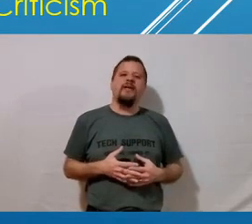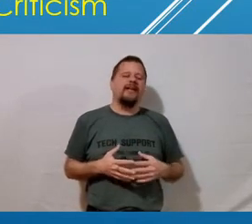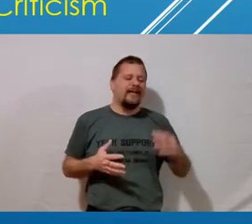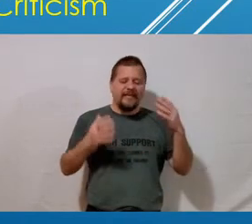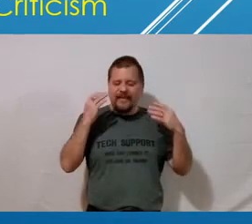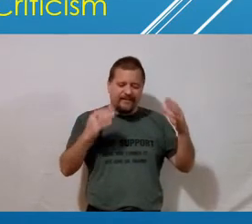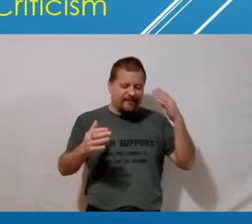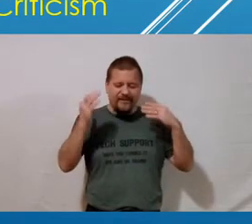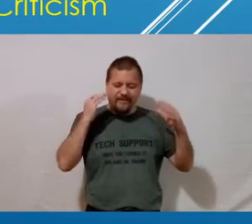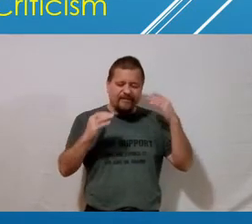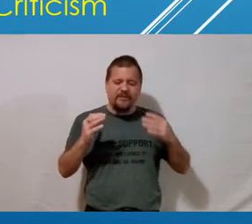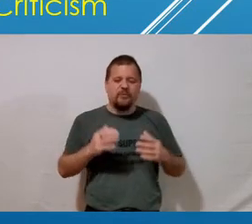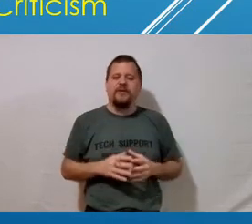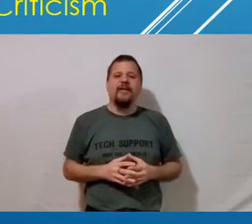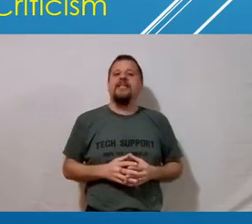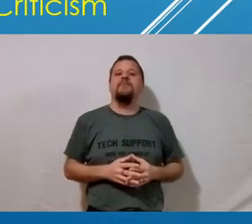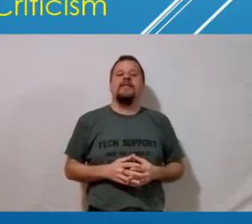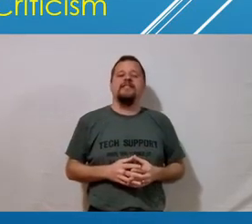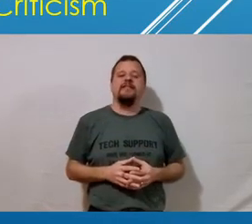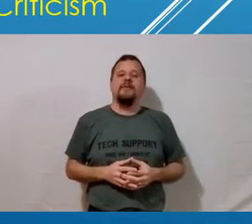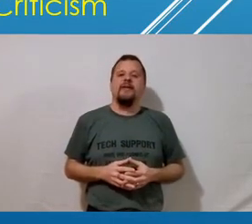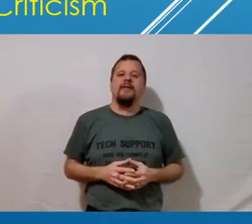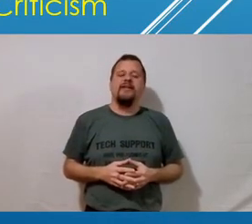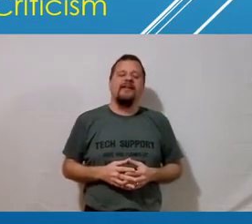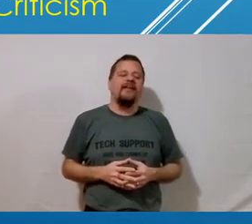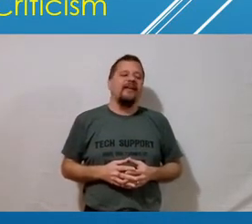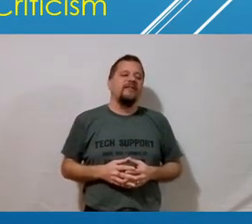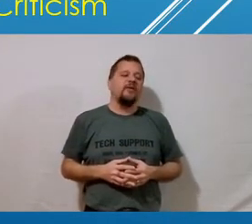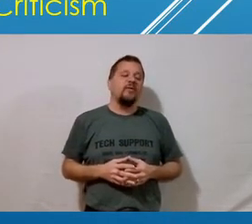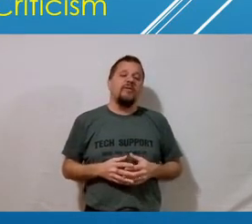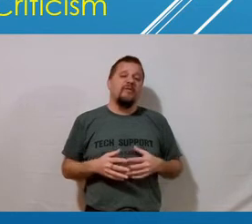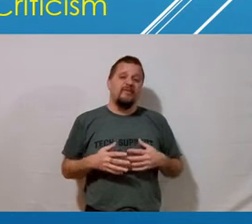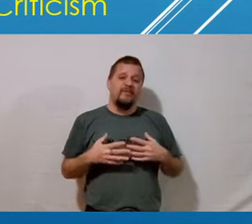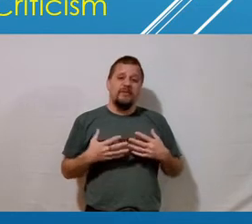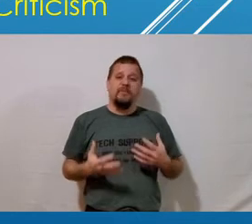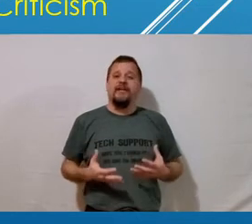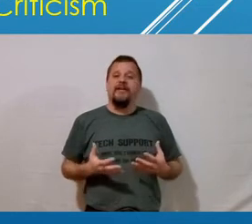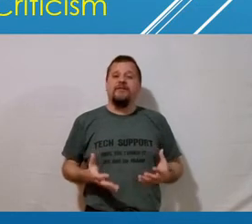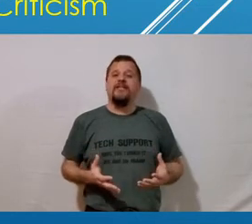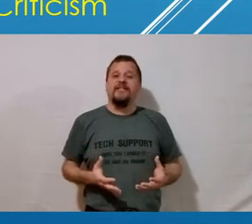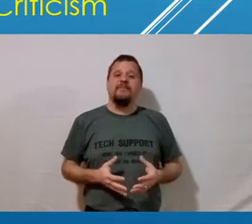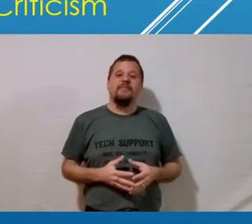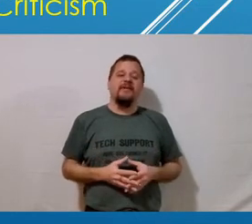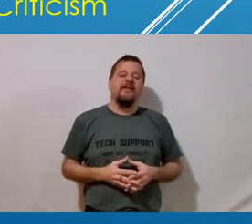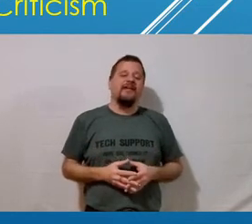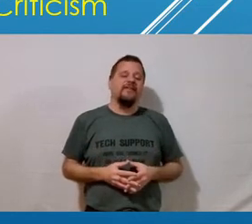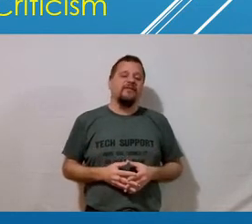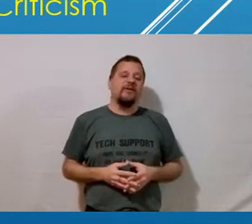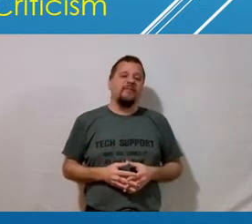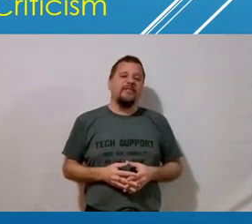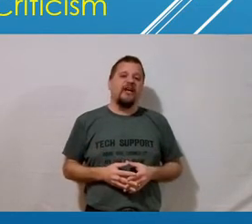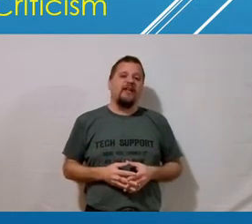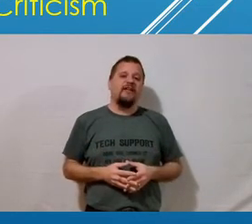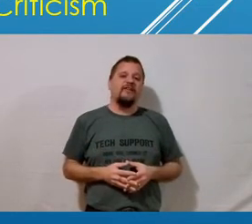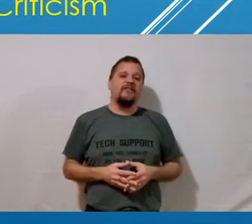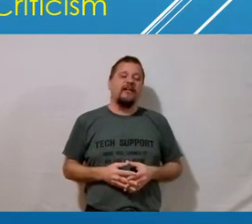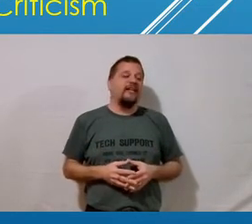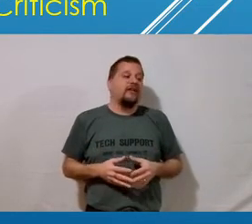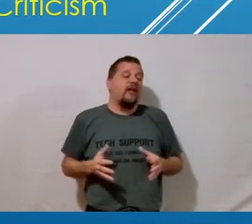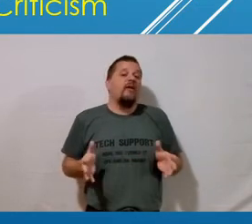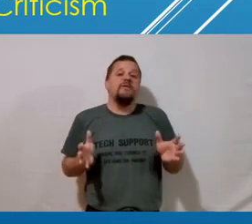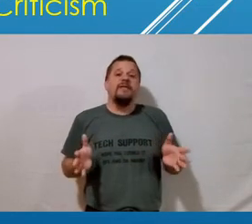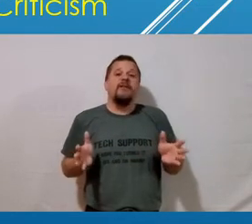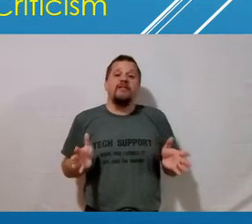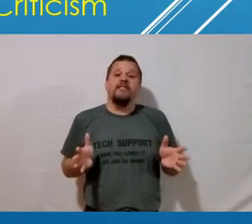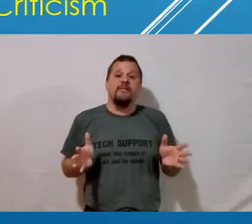true about me and i can get into all these weird head spaces about it so responding to criticism is a really big challenge